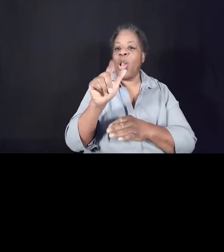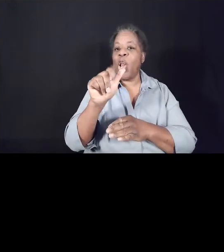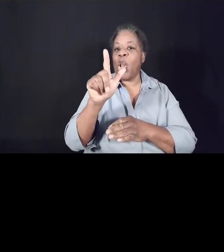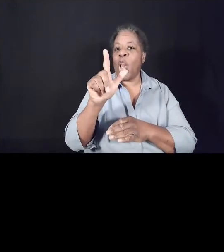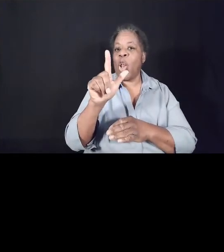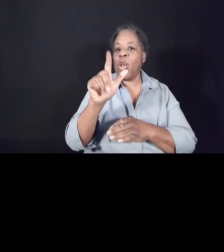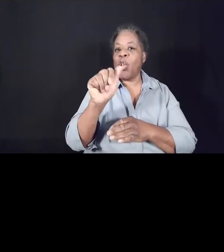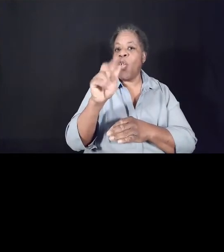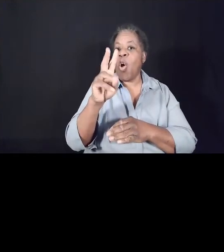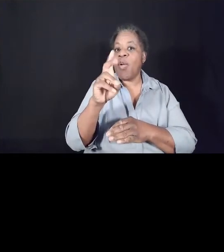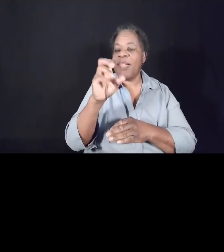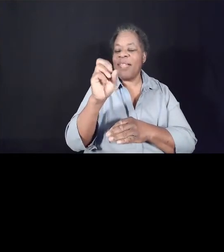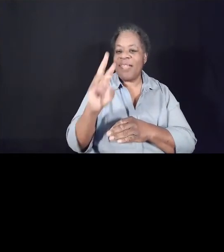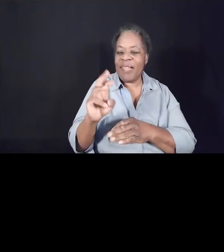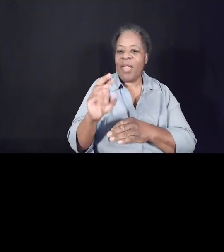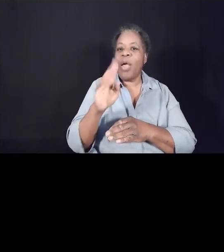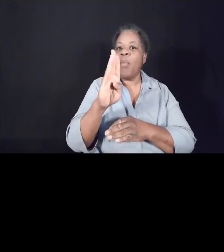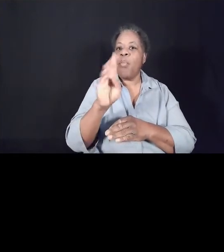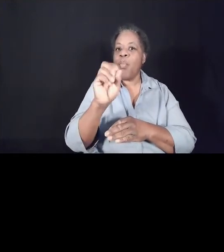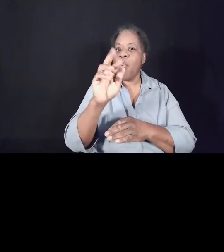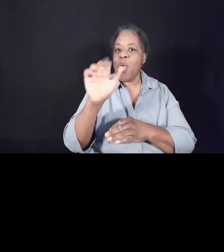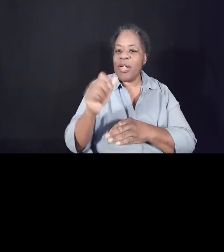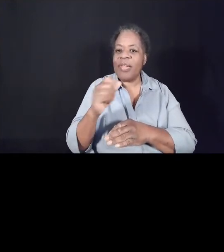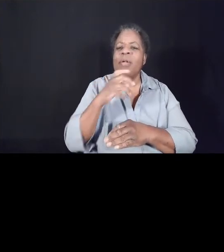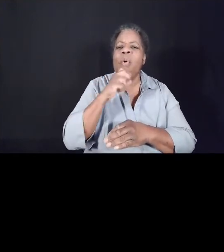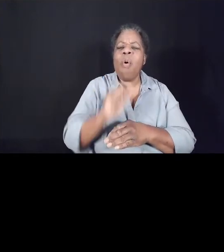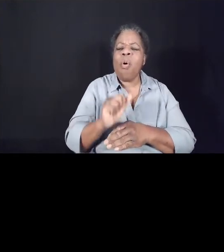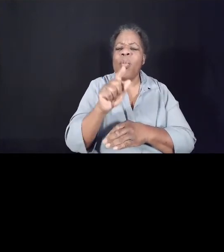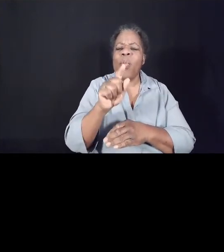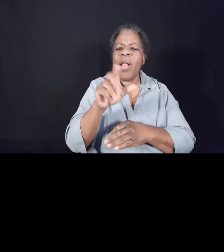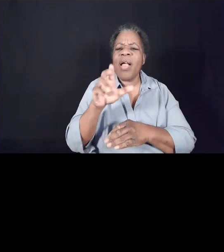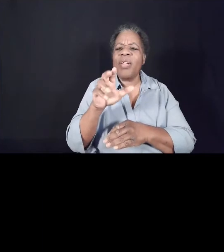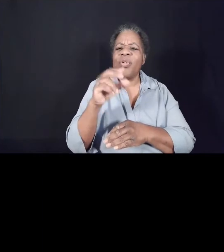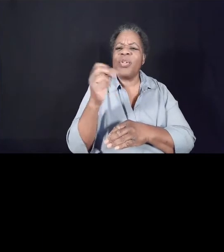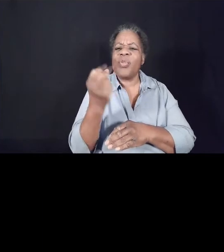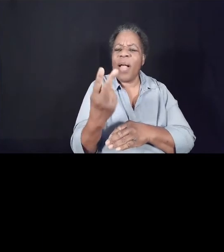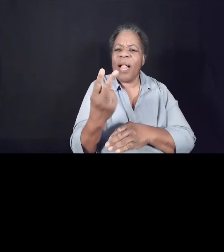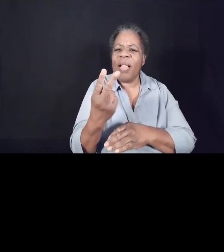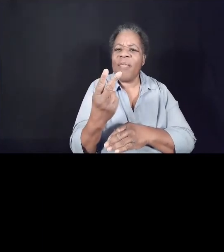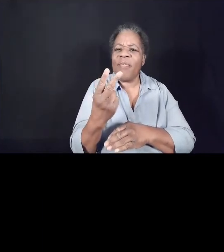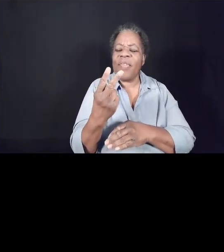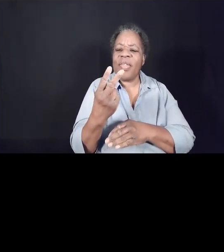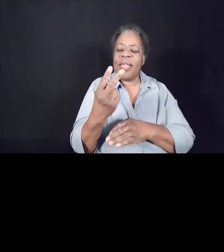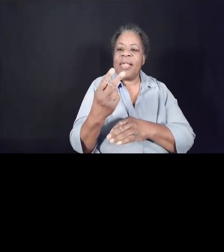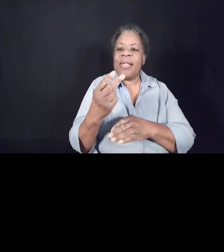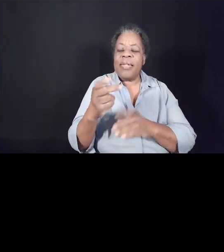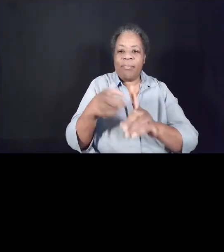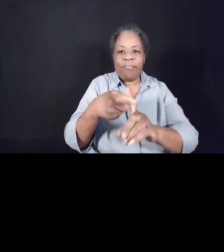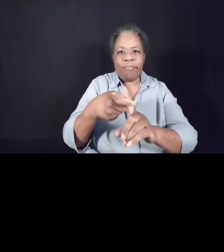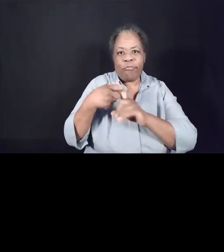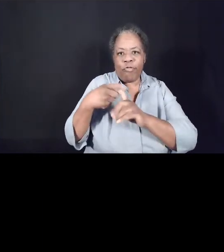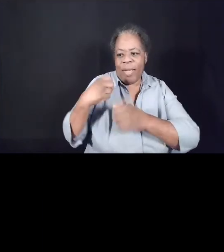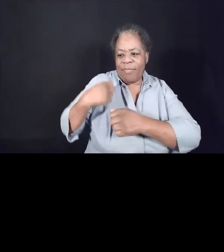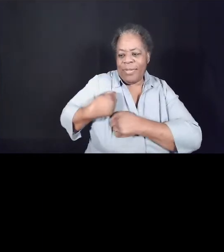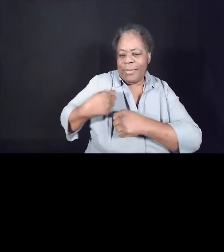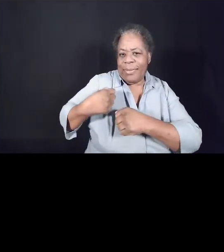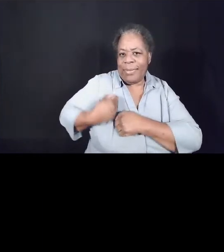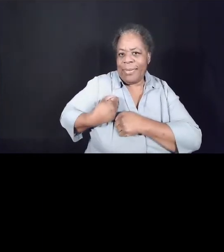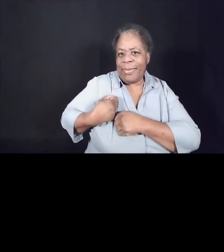when he died. He was drafted in 1940 and discharged after his year of obligatory service.